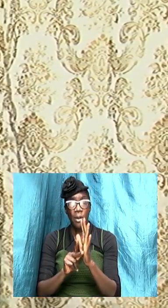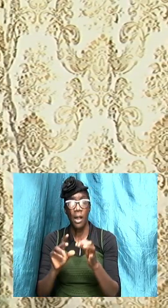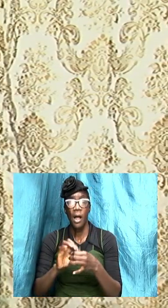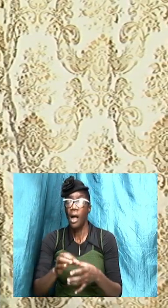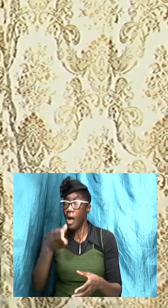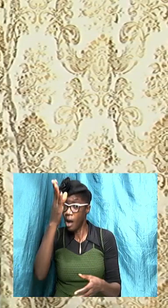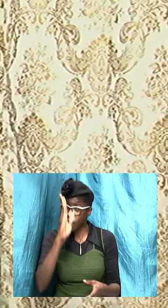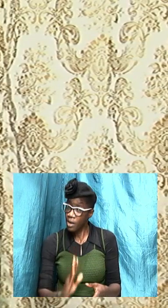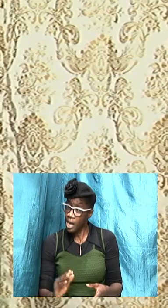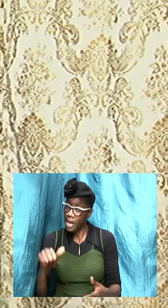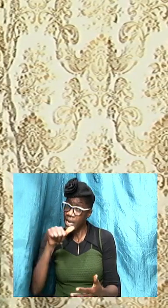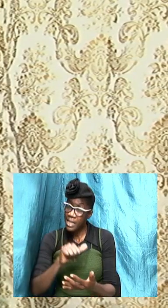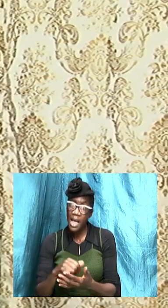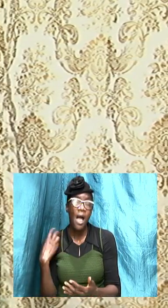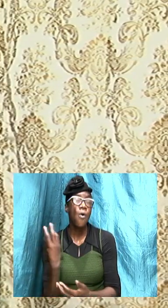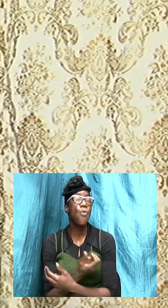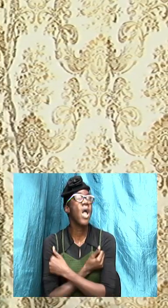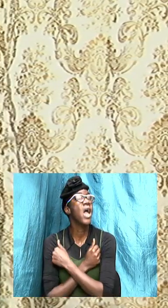God that we embrace